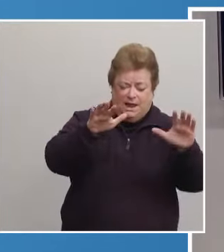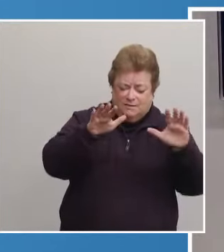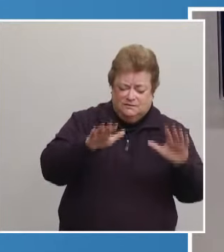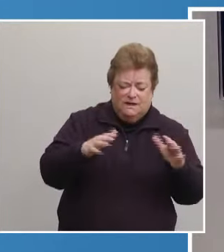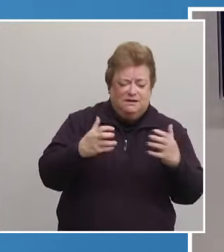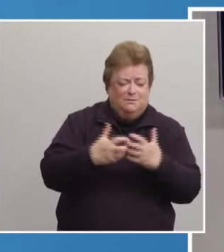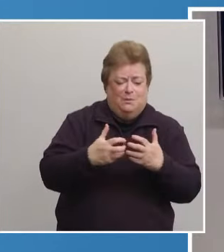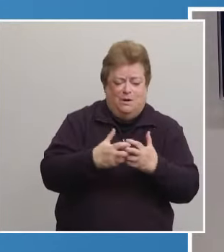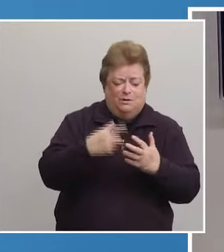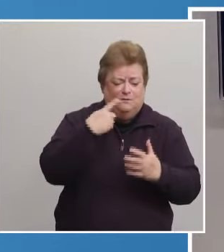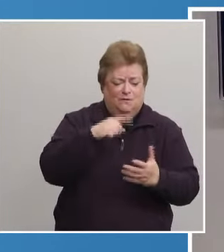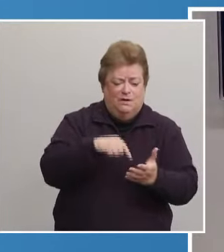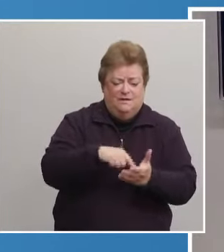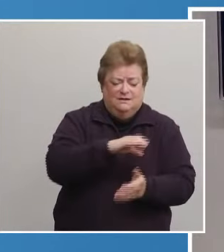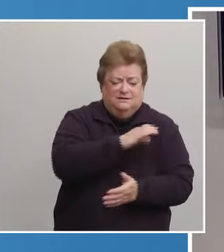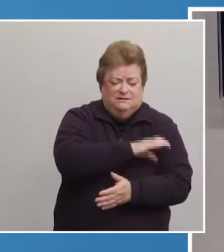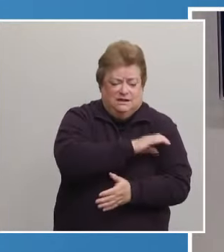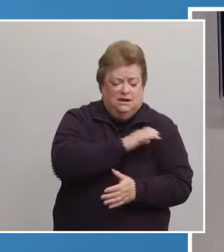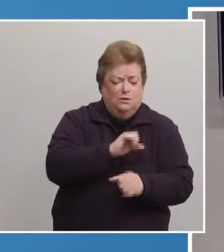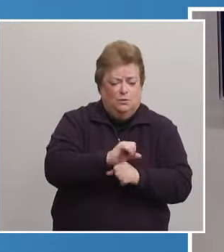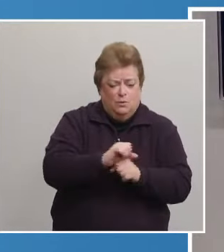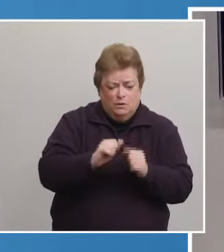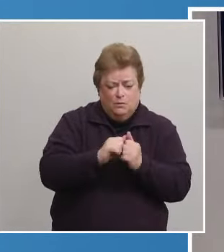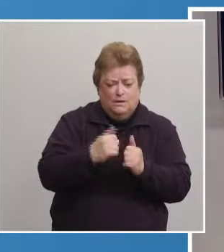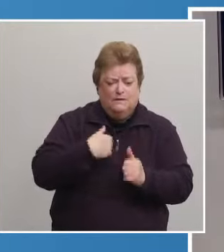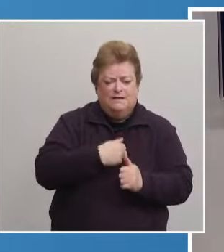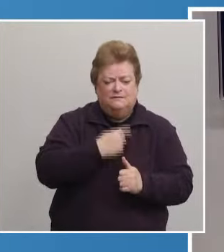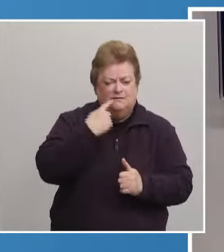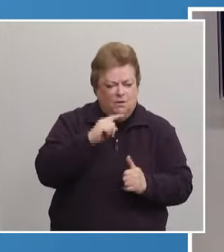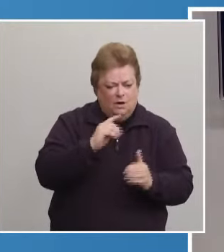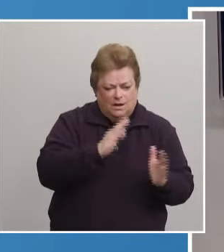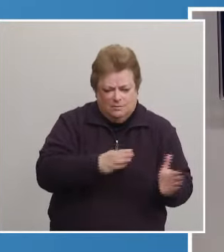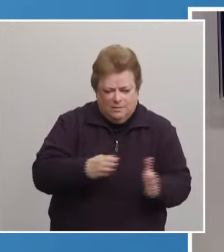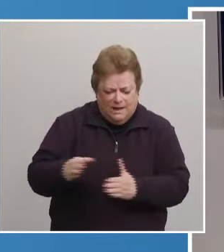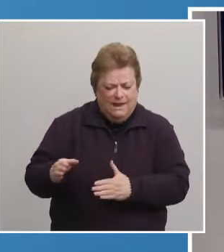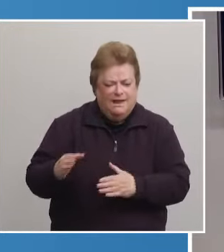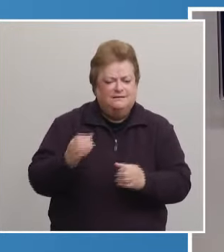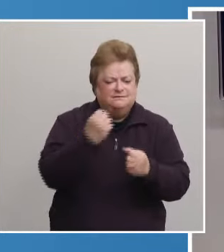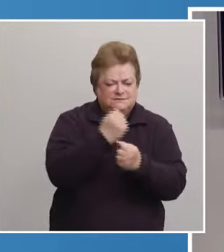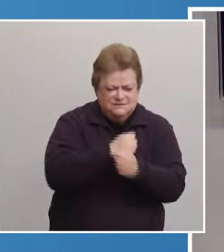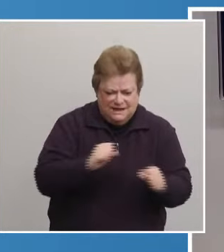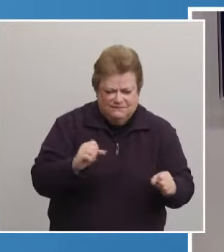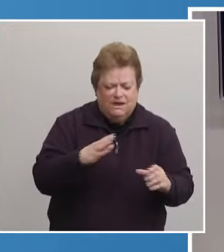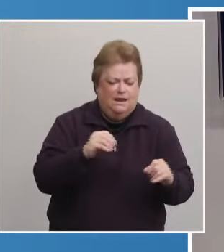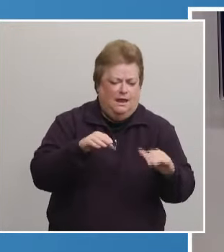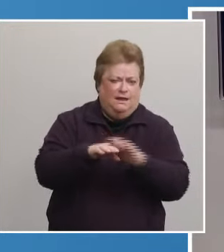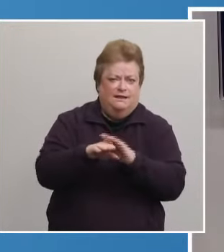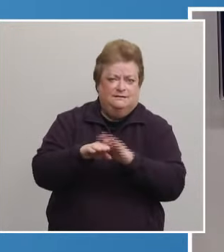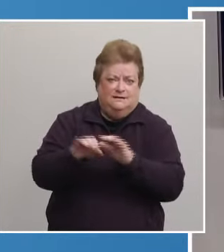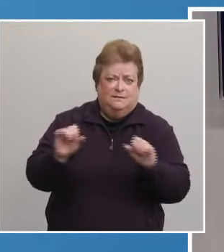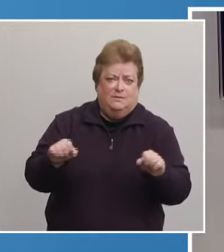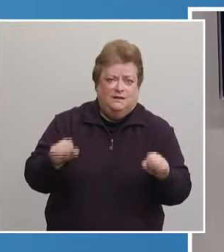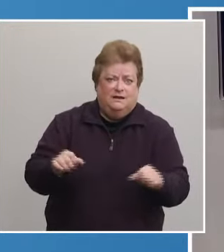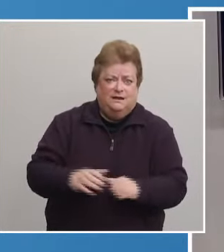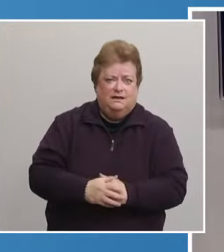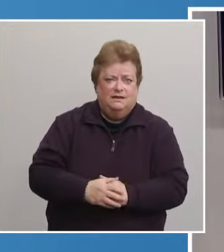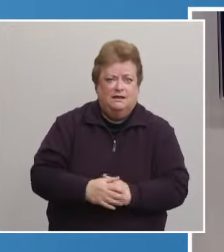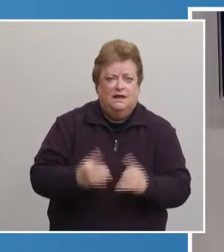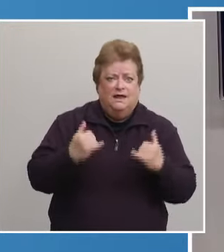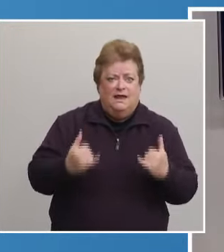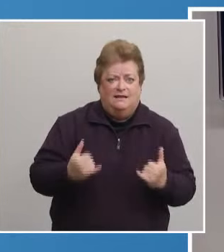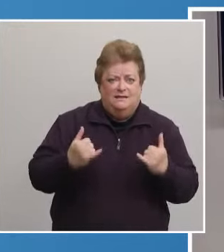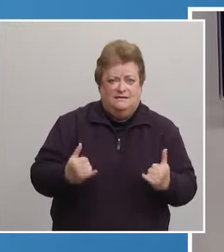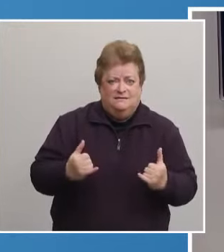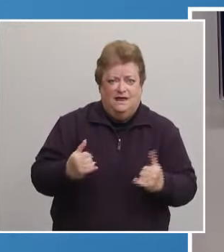our clinics and has worked closely with us on logistics, safety and accessibility. At this time,